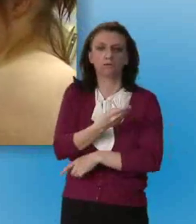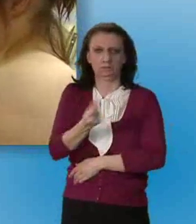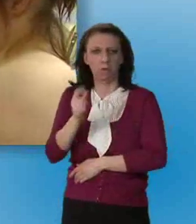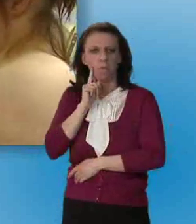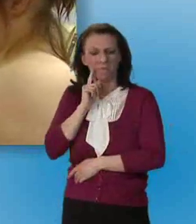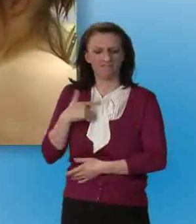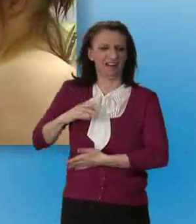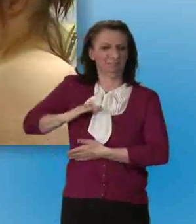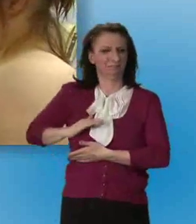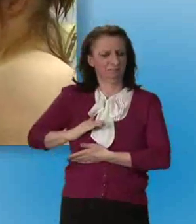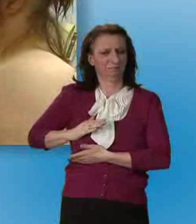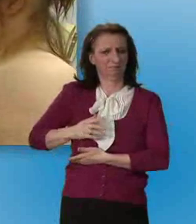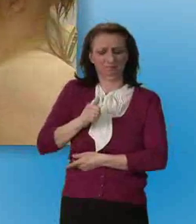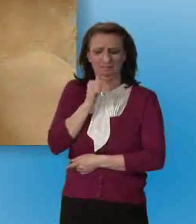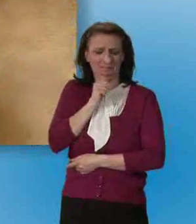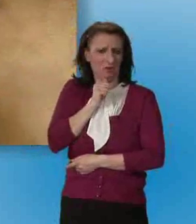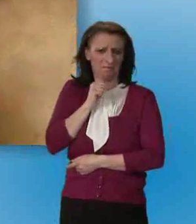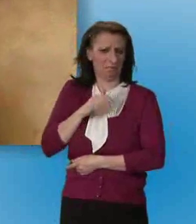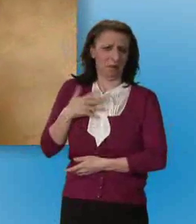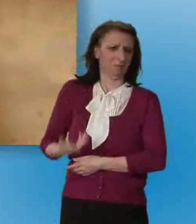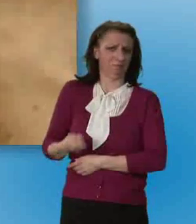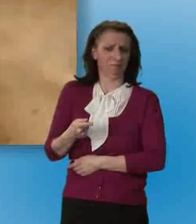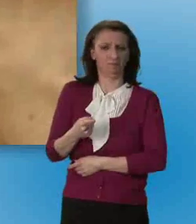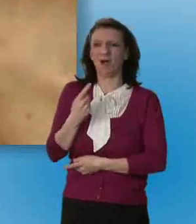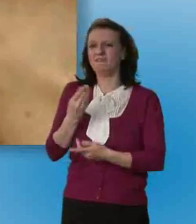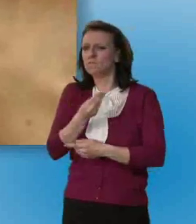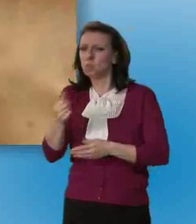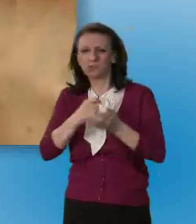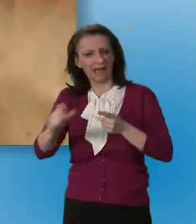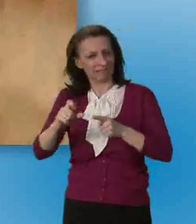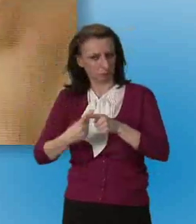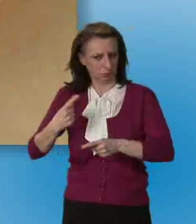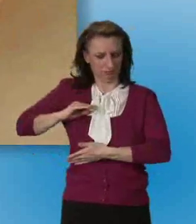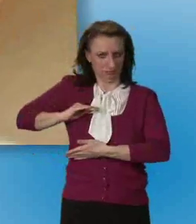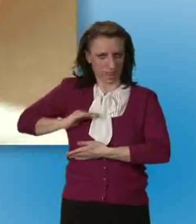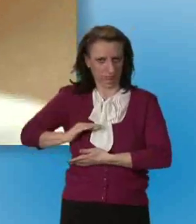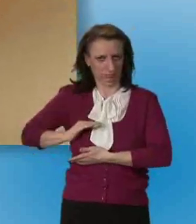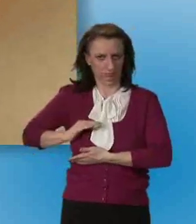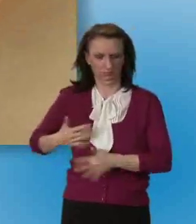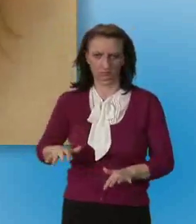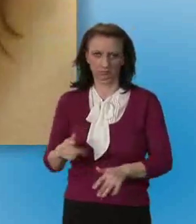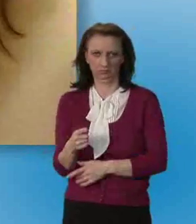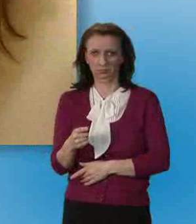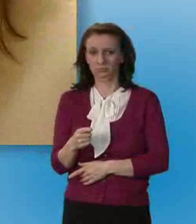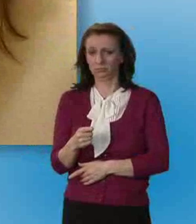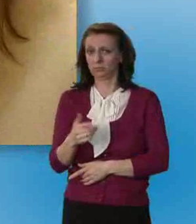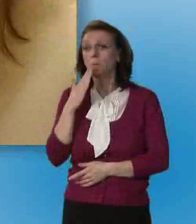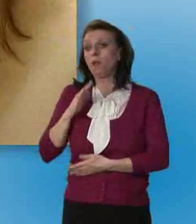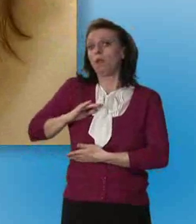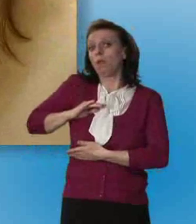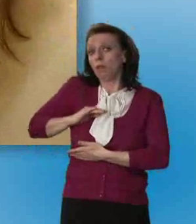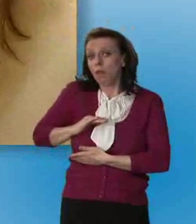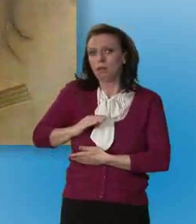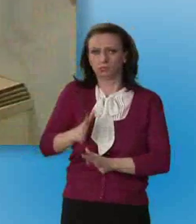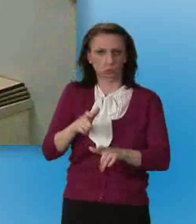this a little uncomfortable. It only lasts for a few seconds. You will need to stay very still whilst the x-ray